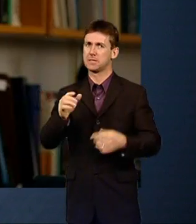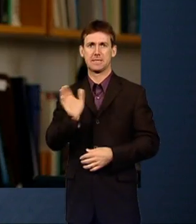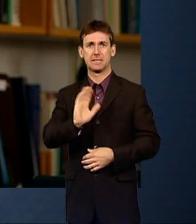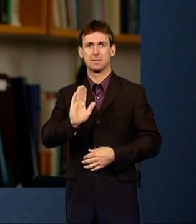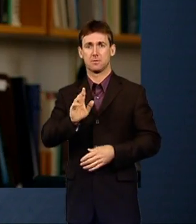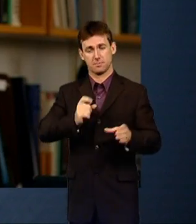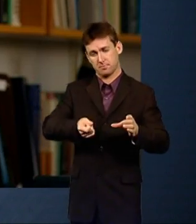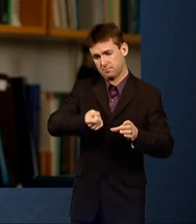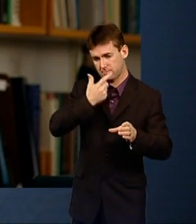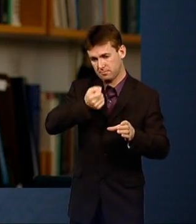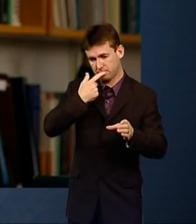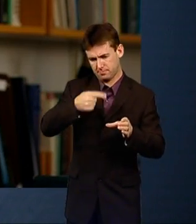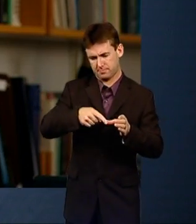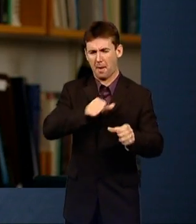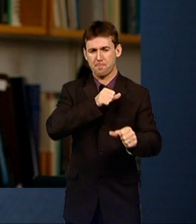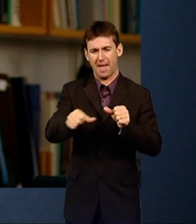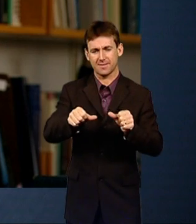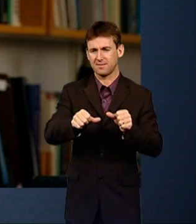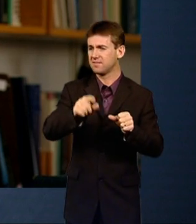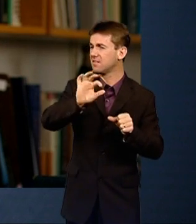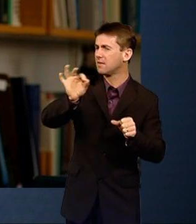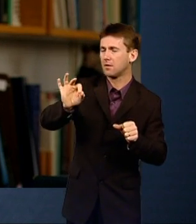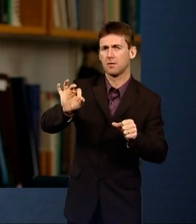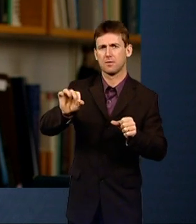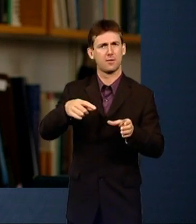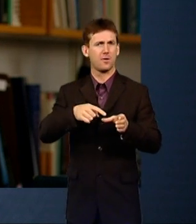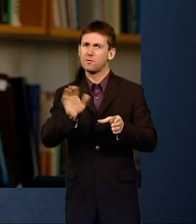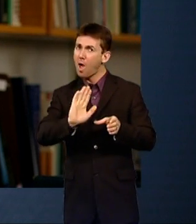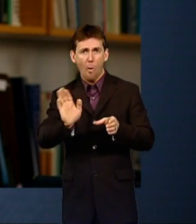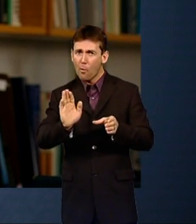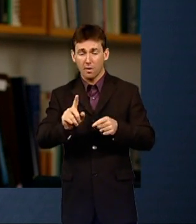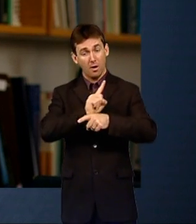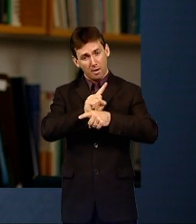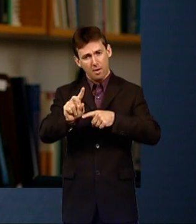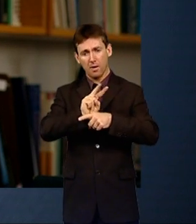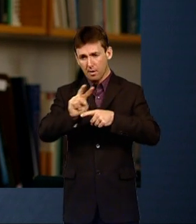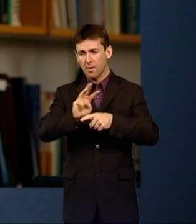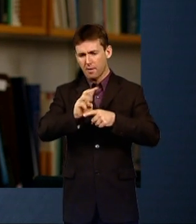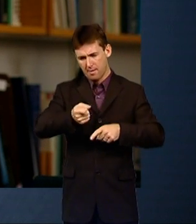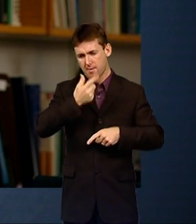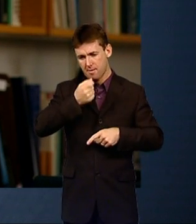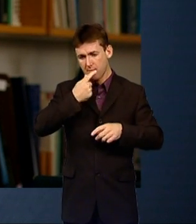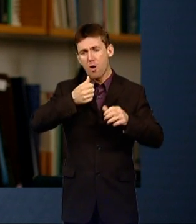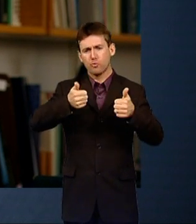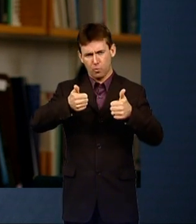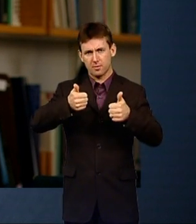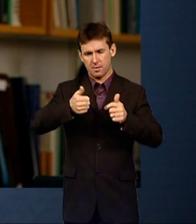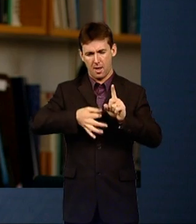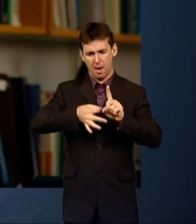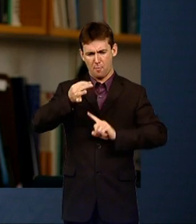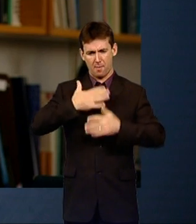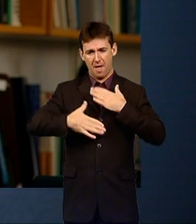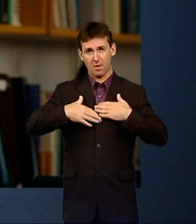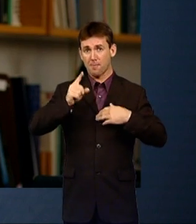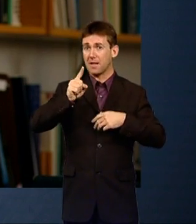medication is better than nothing in the long run. In the short run, it will help the child behave better. In the long run, it won't. And that information